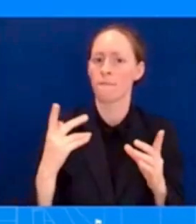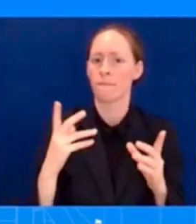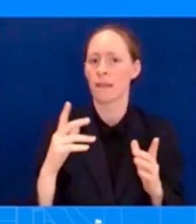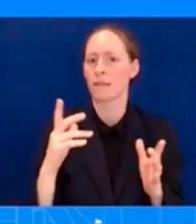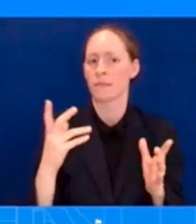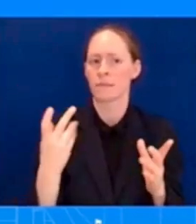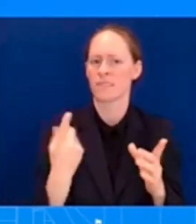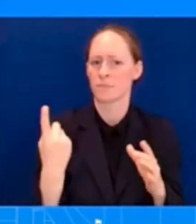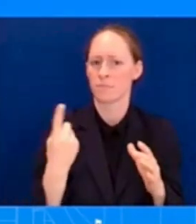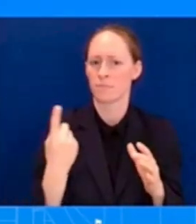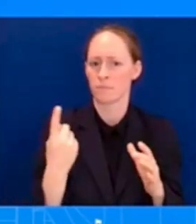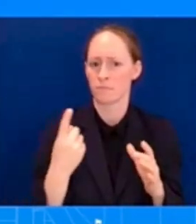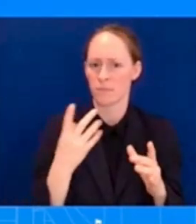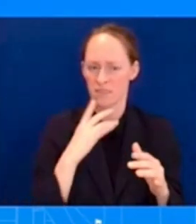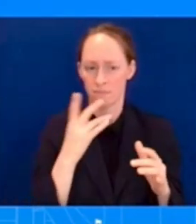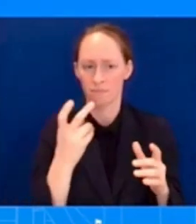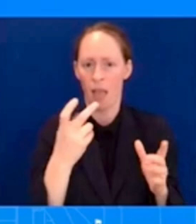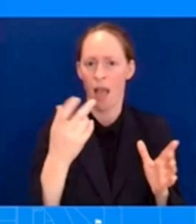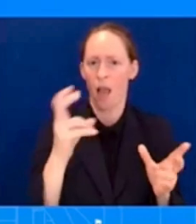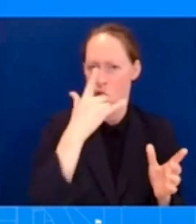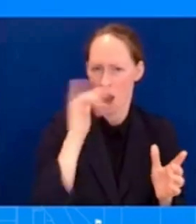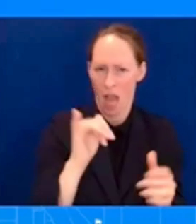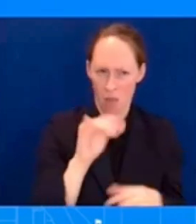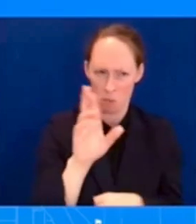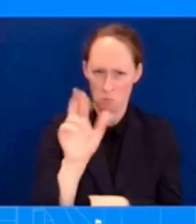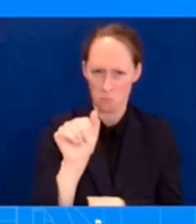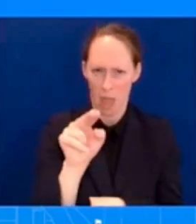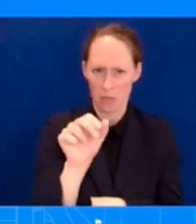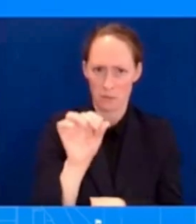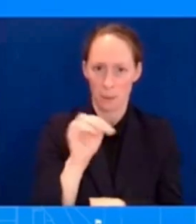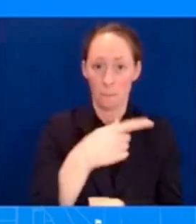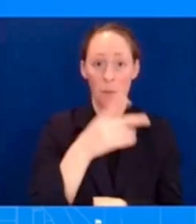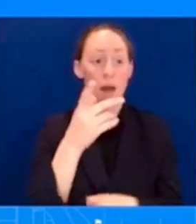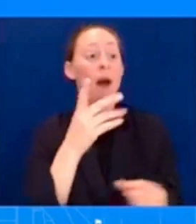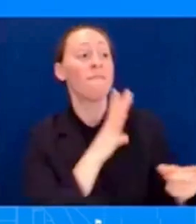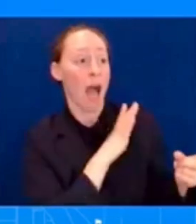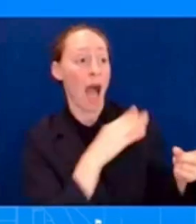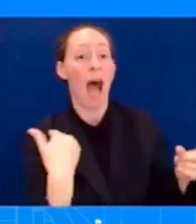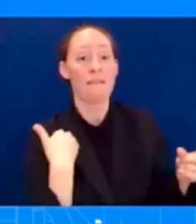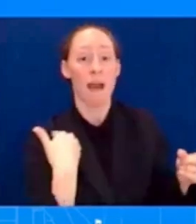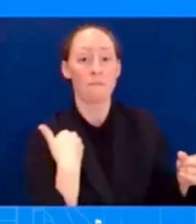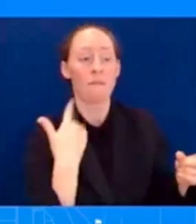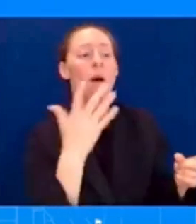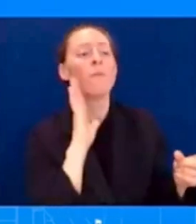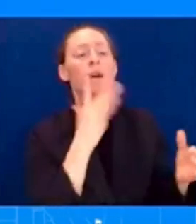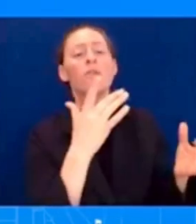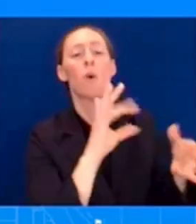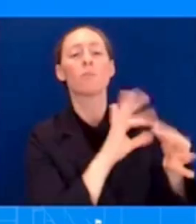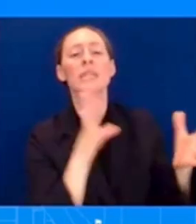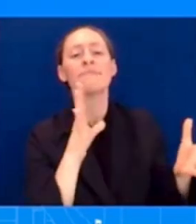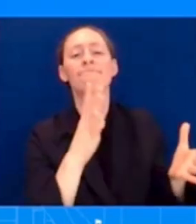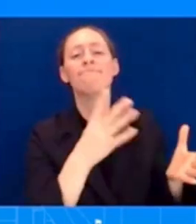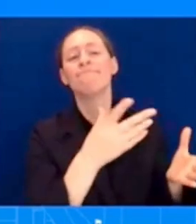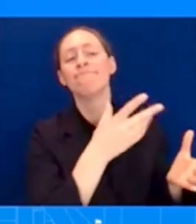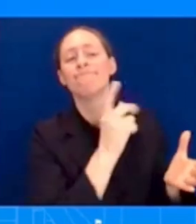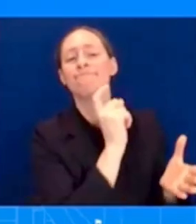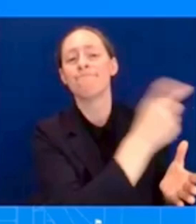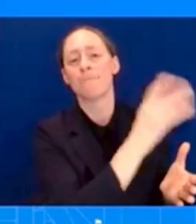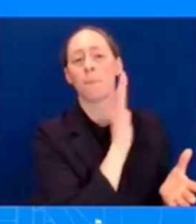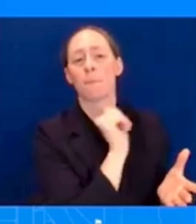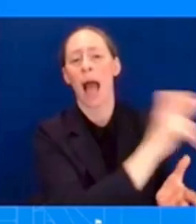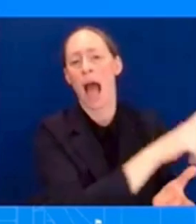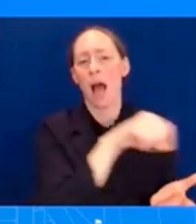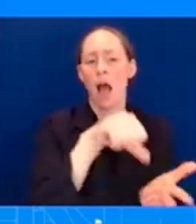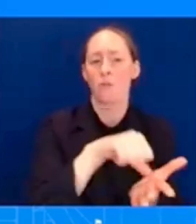will not stop its nuclear program, will only provide it with funds that will go to terrorist elements sponsored by Iran. So most, if not all,